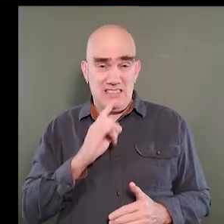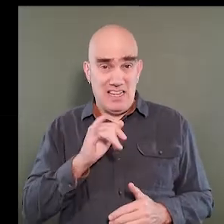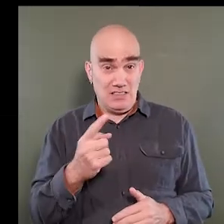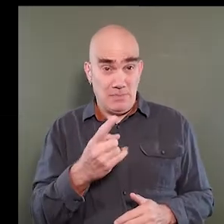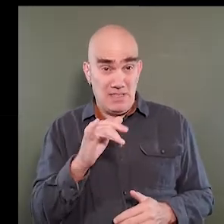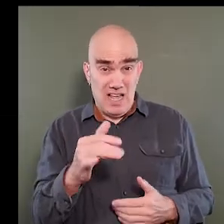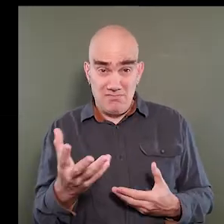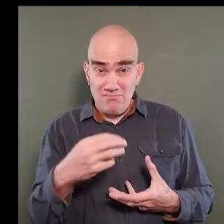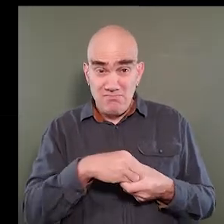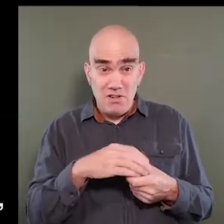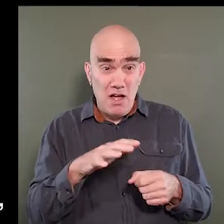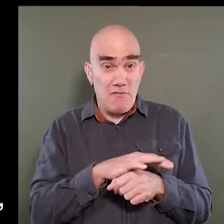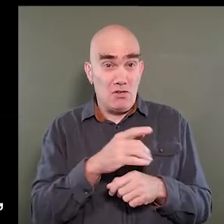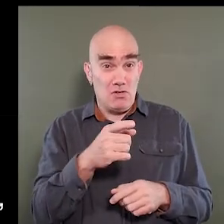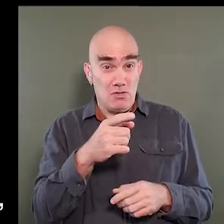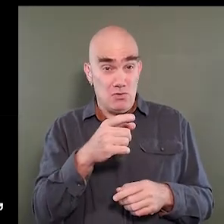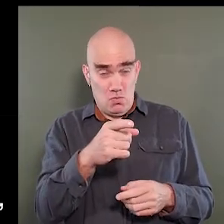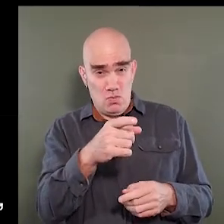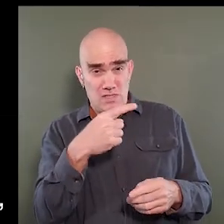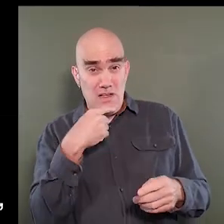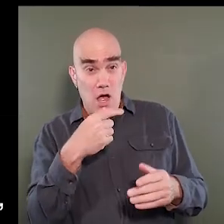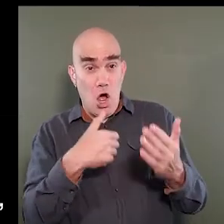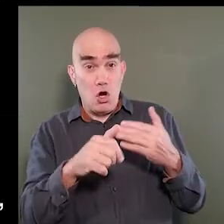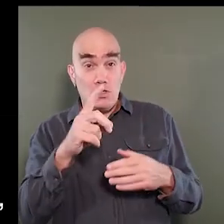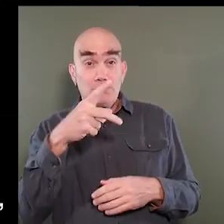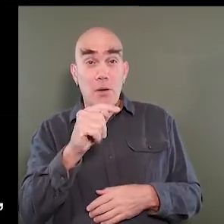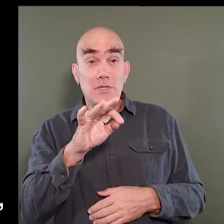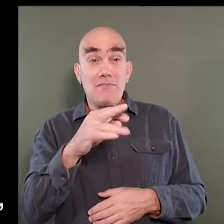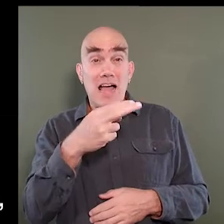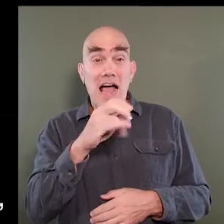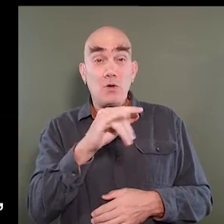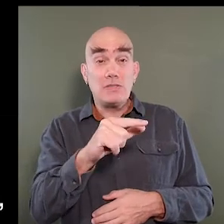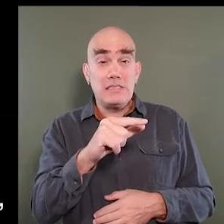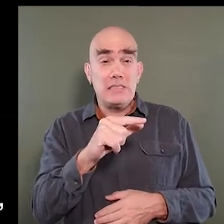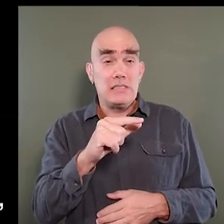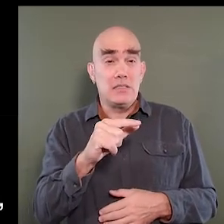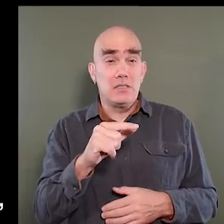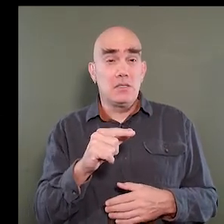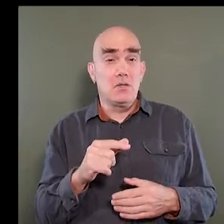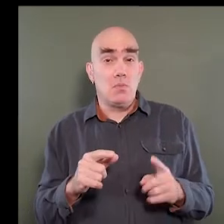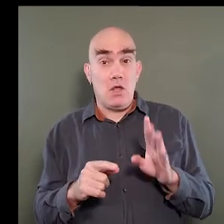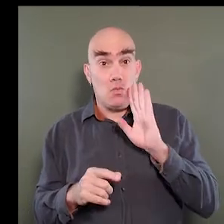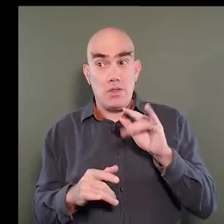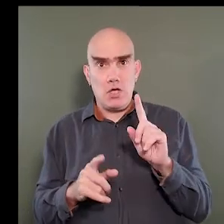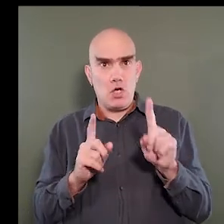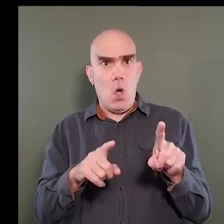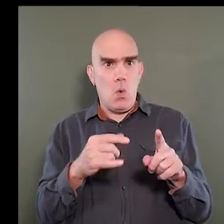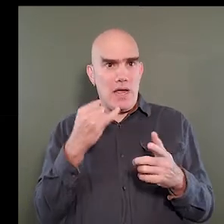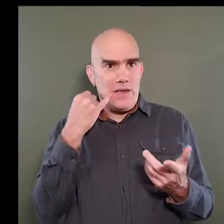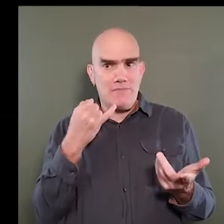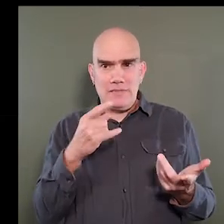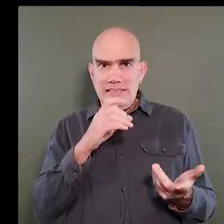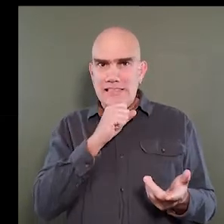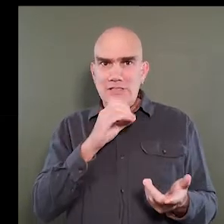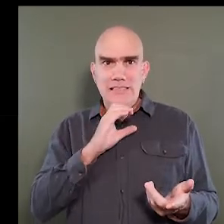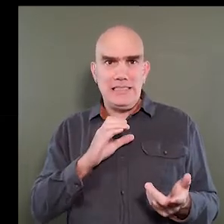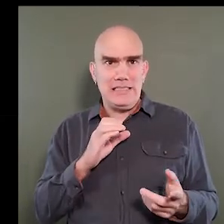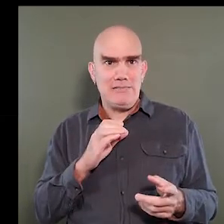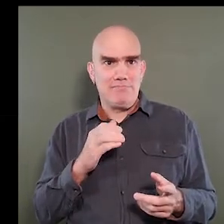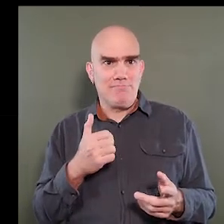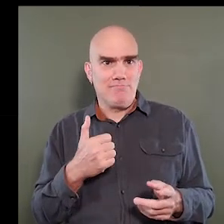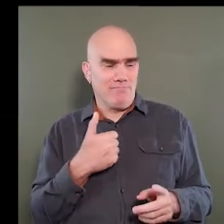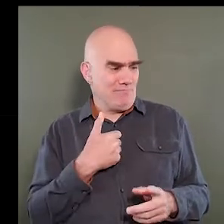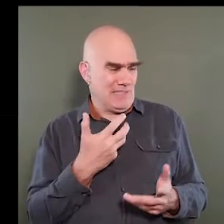that something that's covered, you said, under the Department of Housing, where would they go if they're a senior